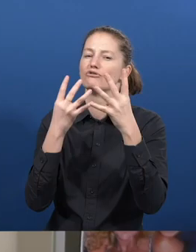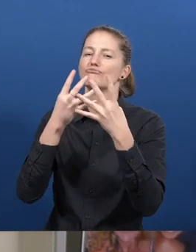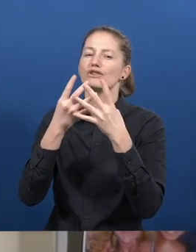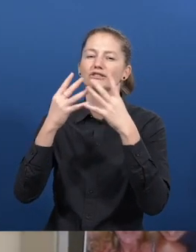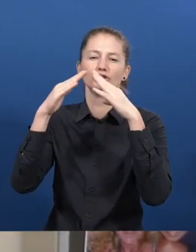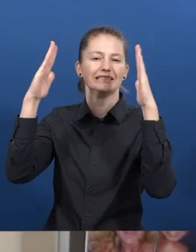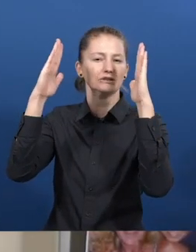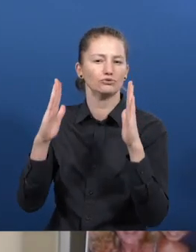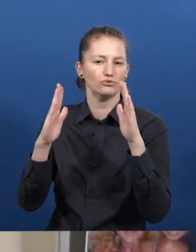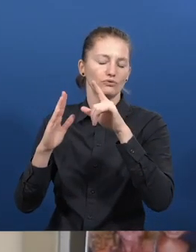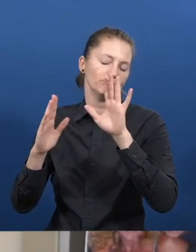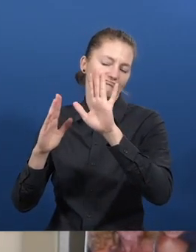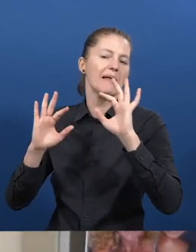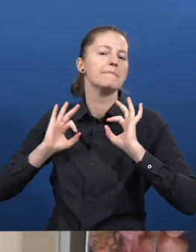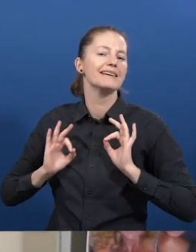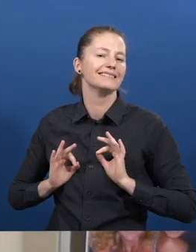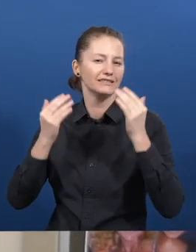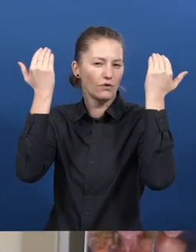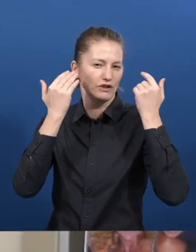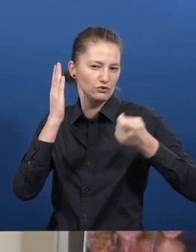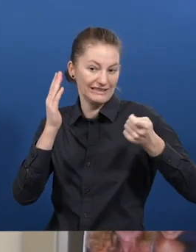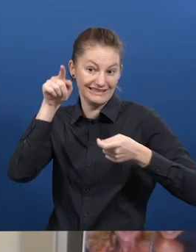What is next for APSA Penitentiary Program?